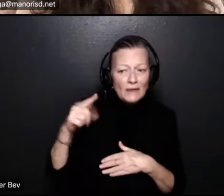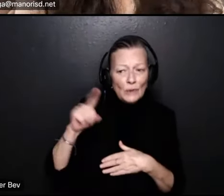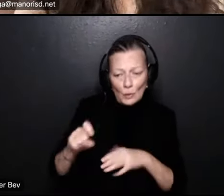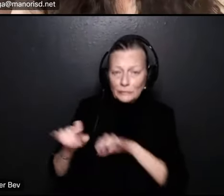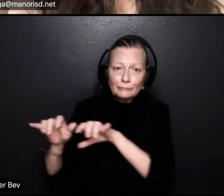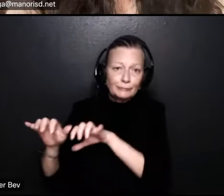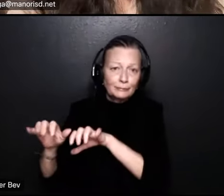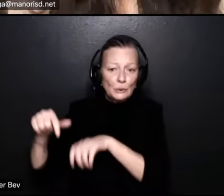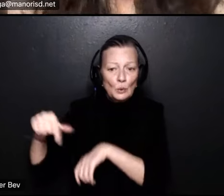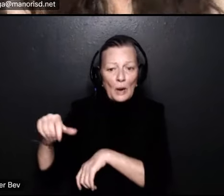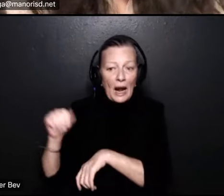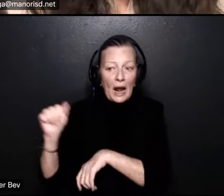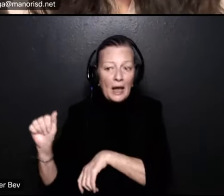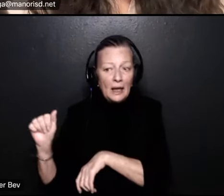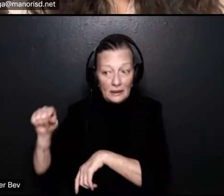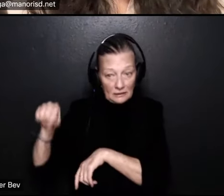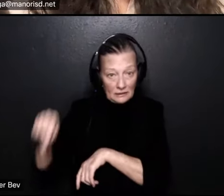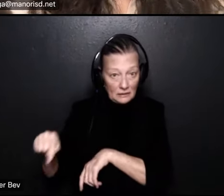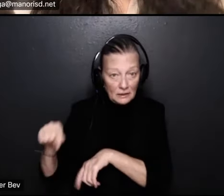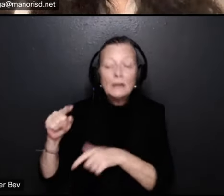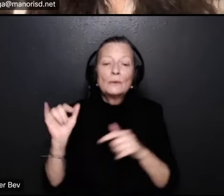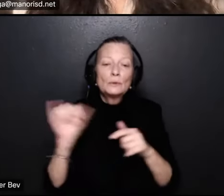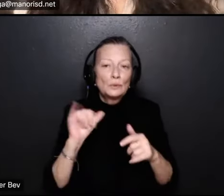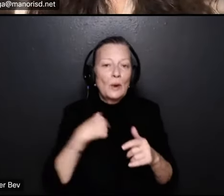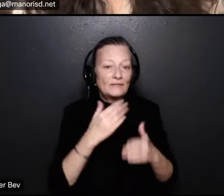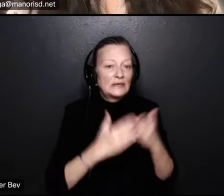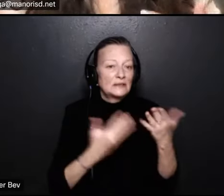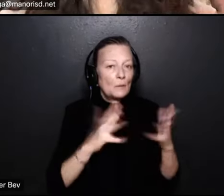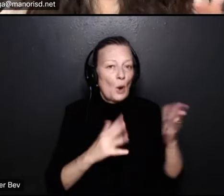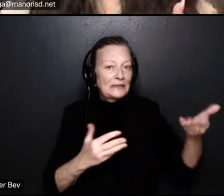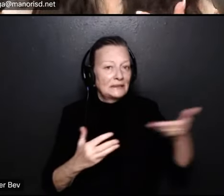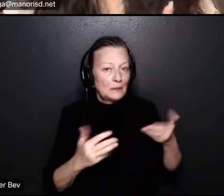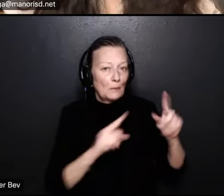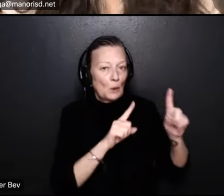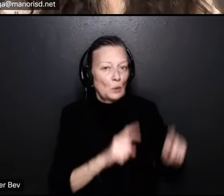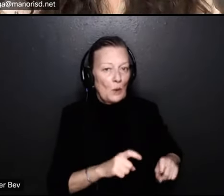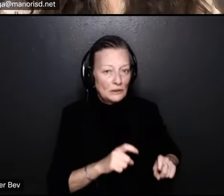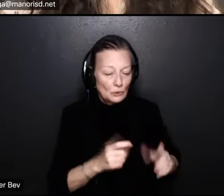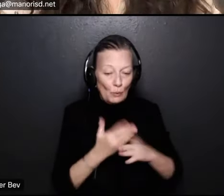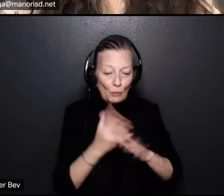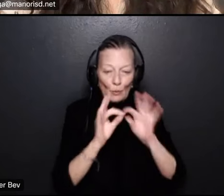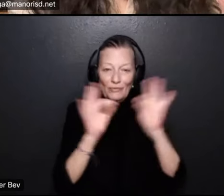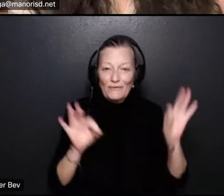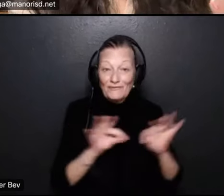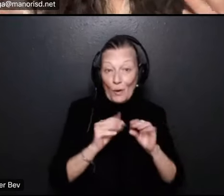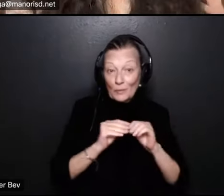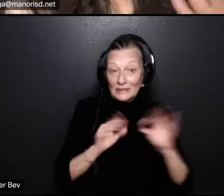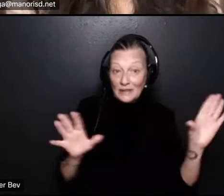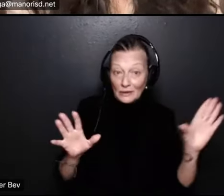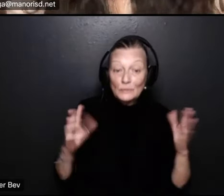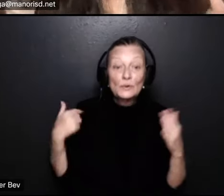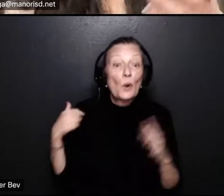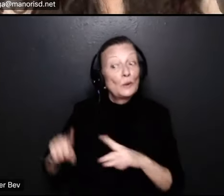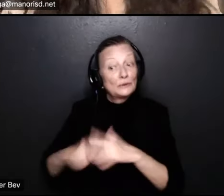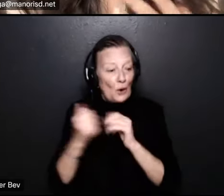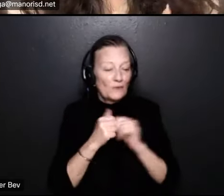um should be down to your right and then we're also going to get to some questions that were submitted earlier through our questionnaire form um so we'll go ahead and kick off the evening with a question